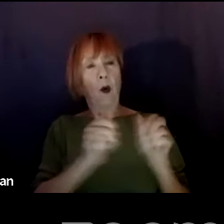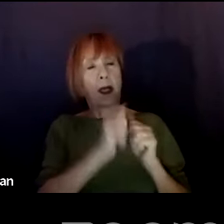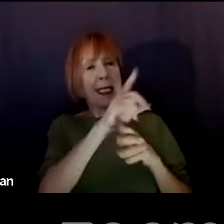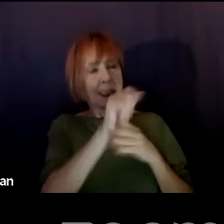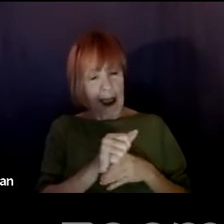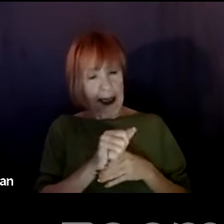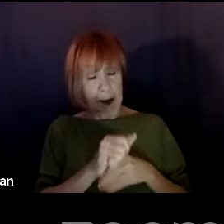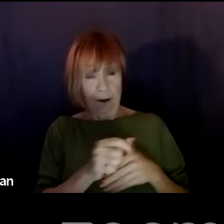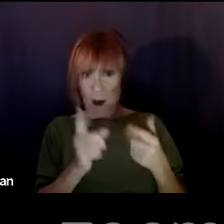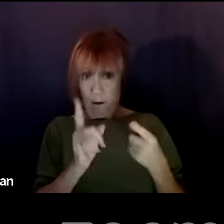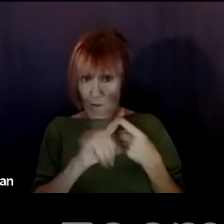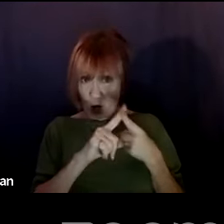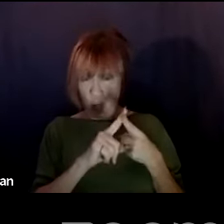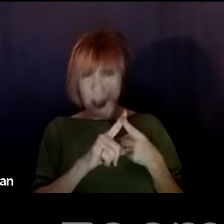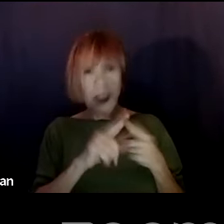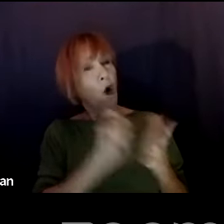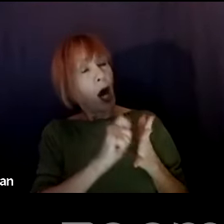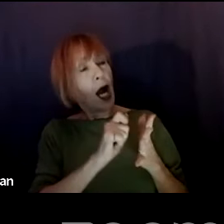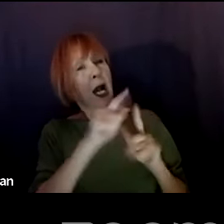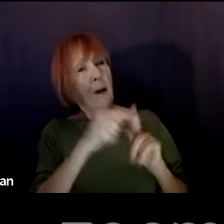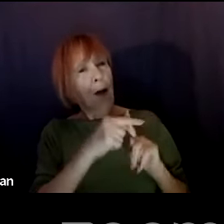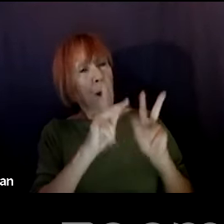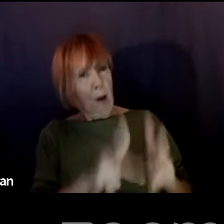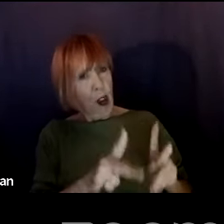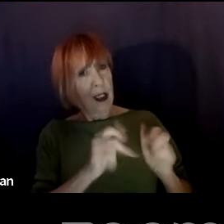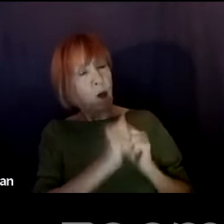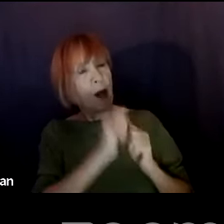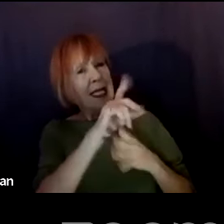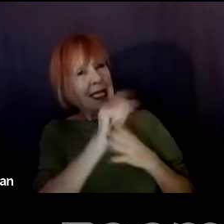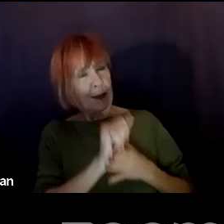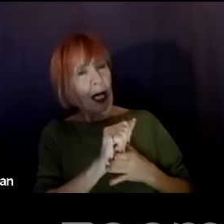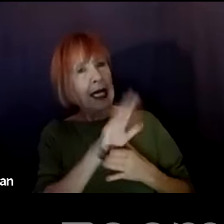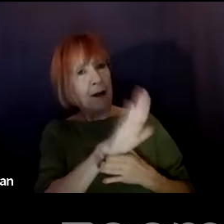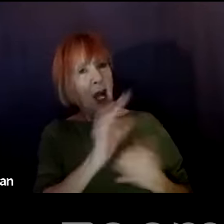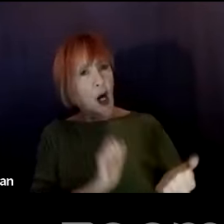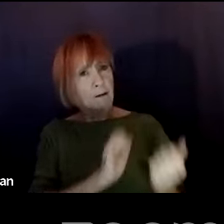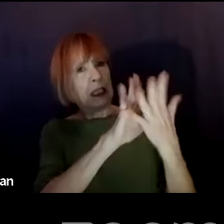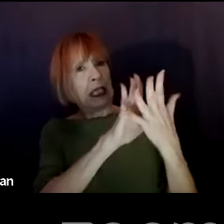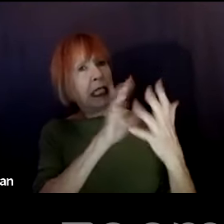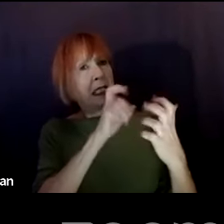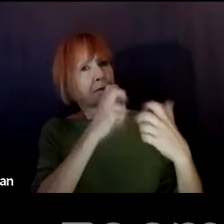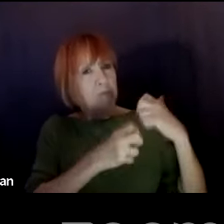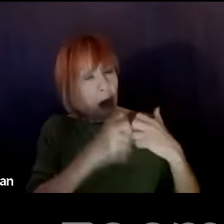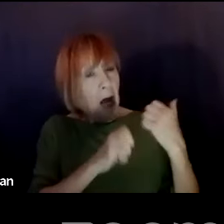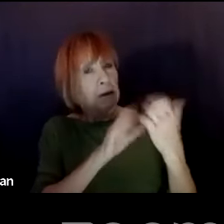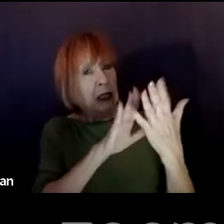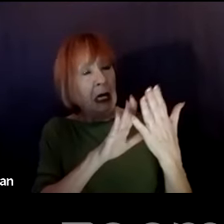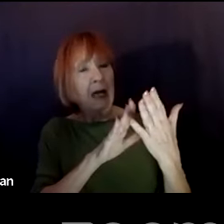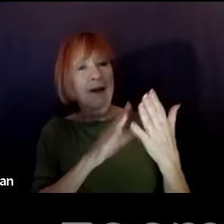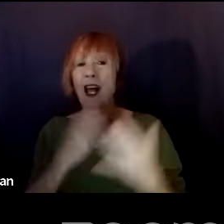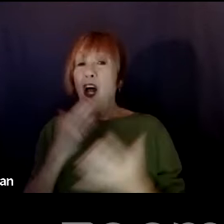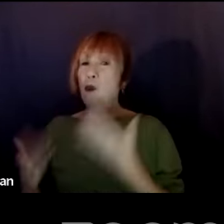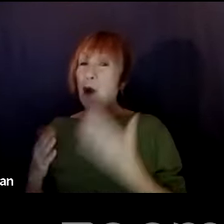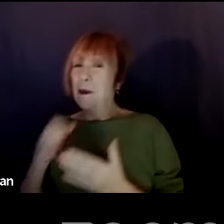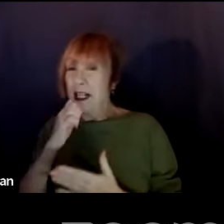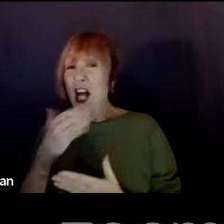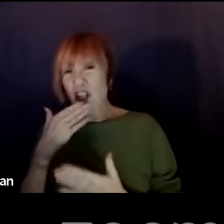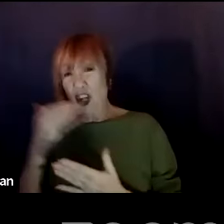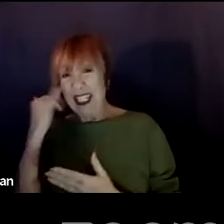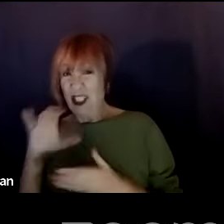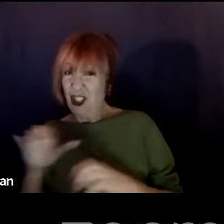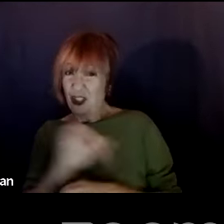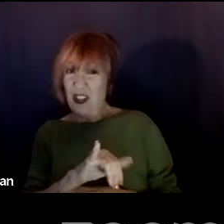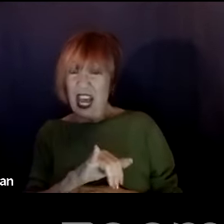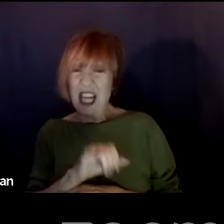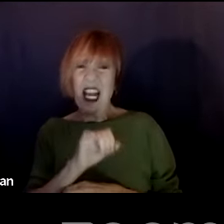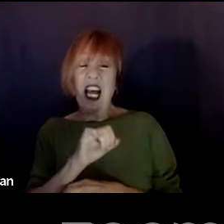about a person with a disability and the challenges that person faces. Uh, it's probably not a good idea to do that unless you really